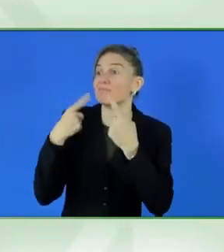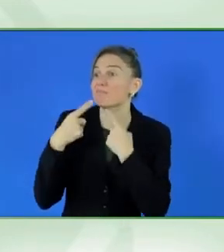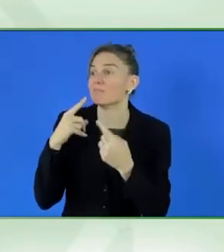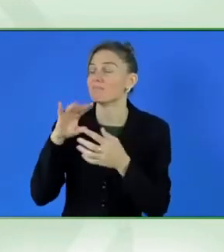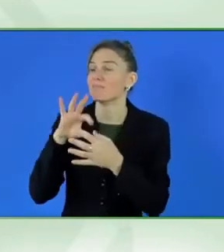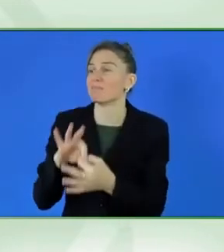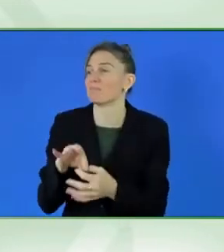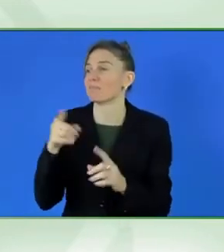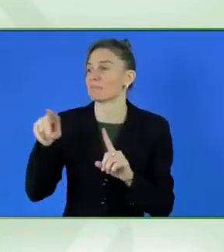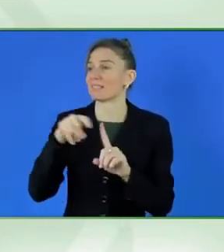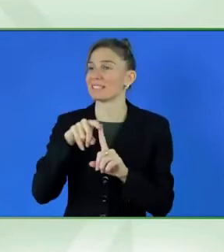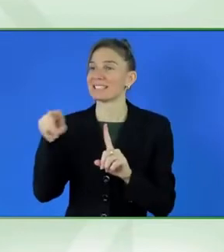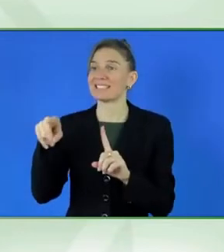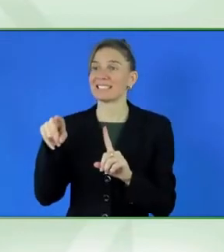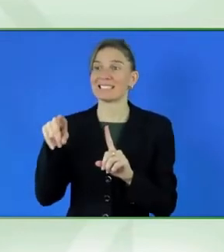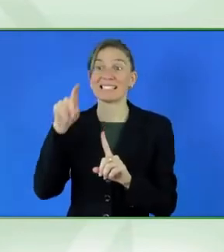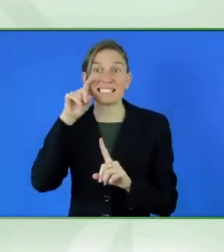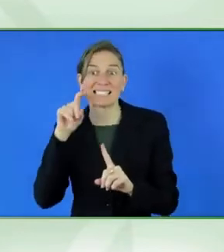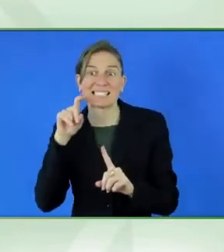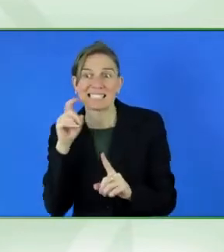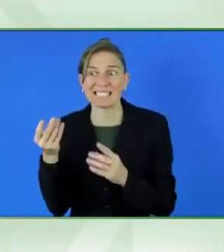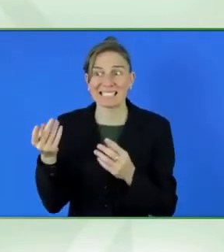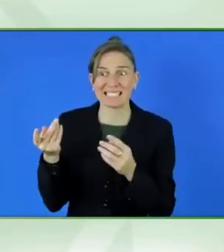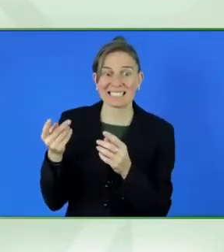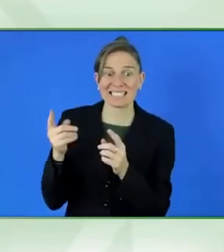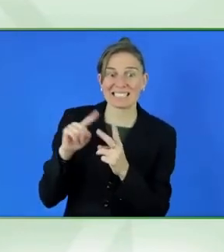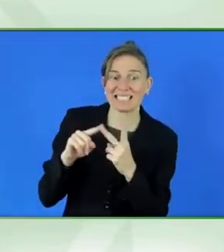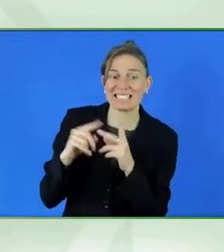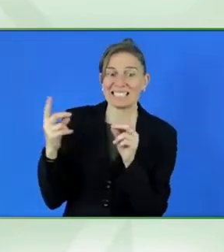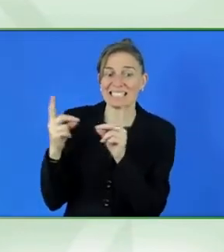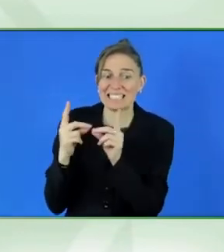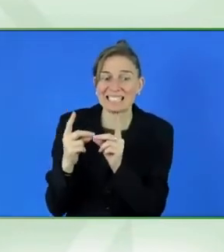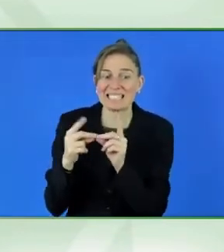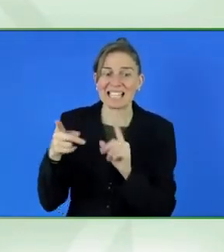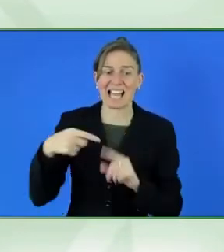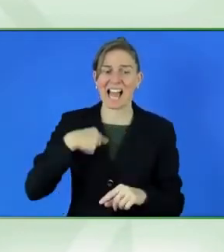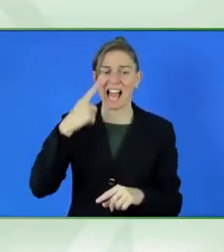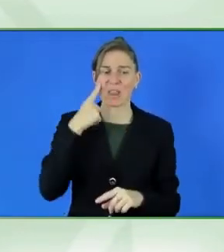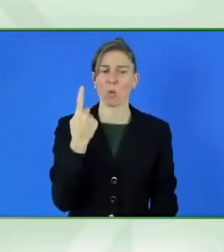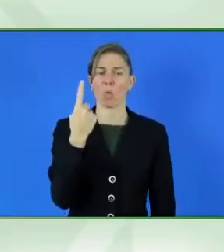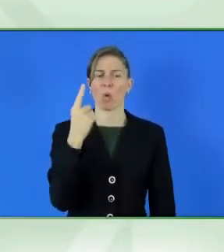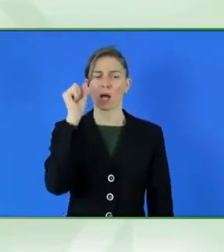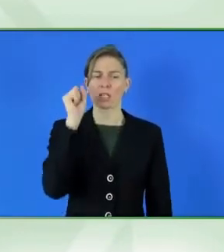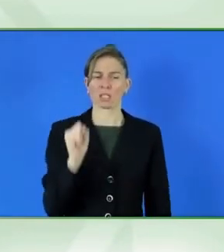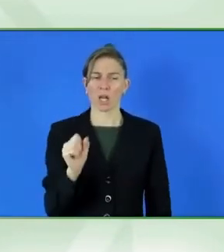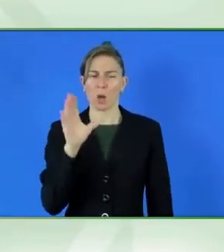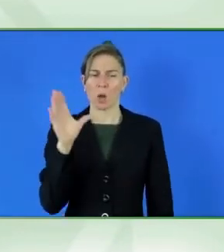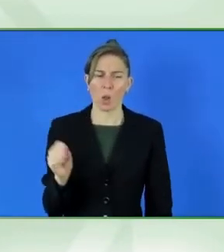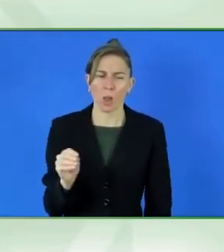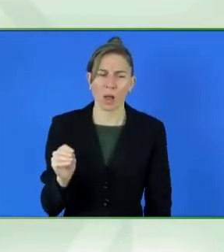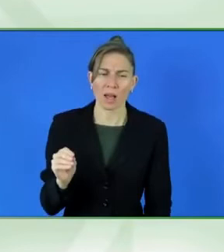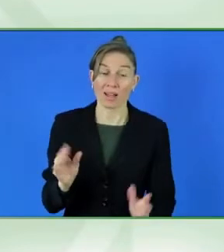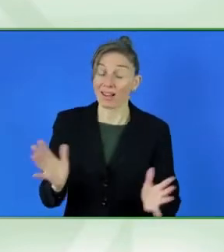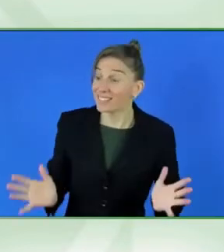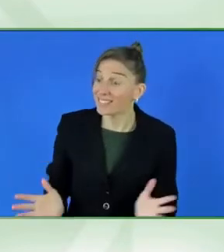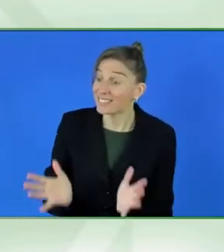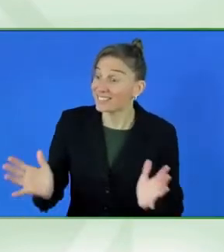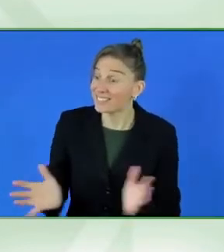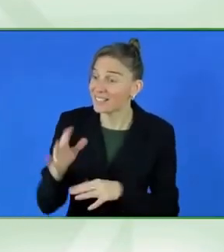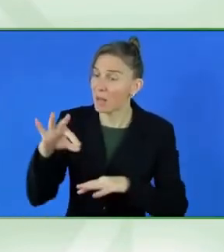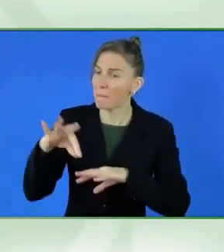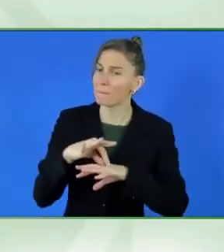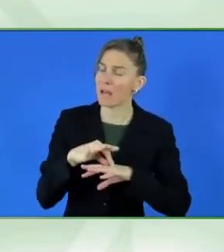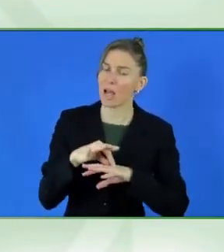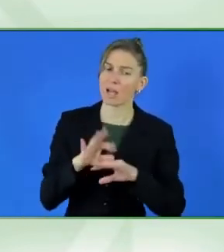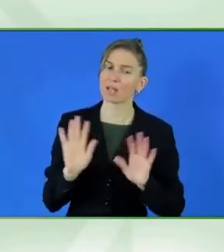or having kids. I think I must be the only South Asian woman who's never been pressured to get married, and marriage